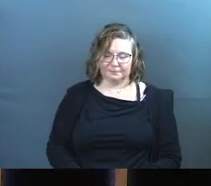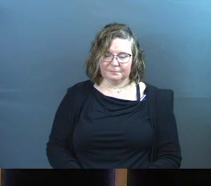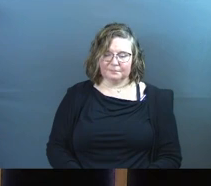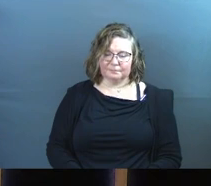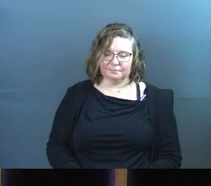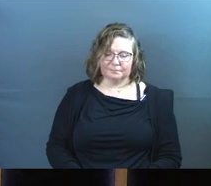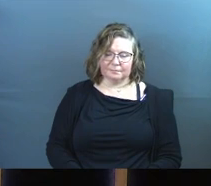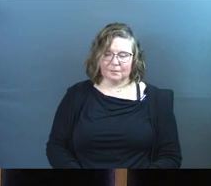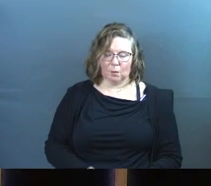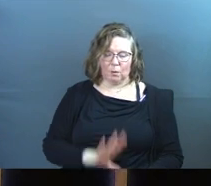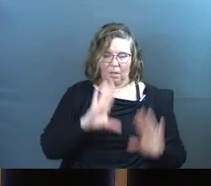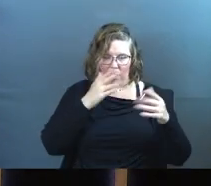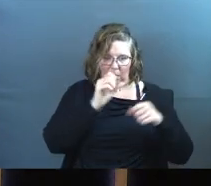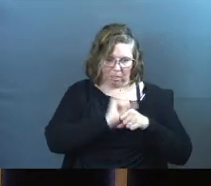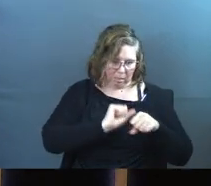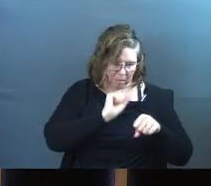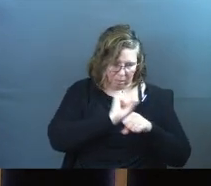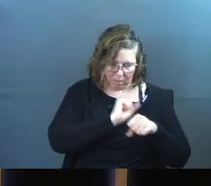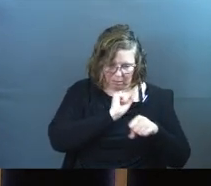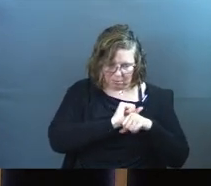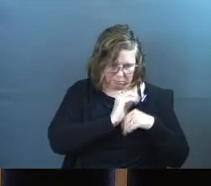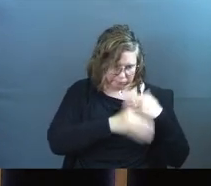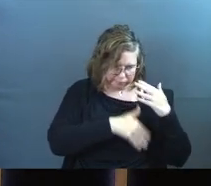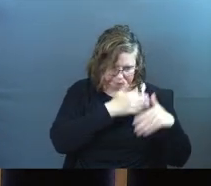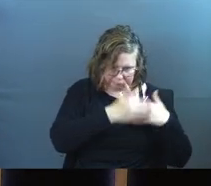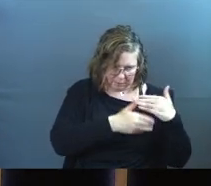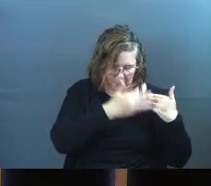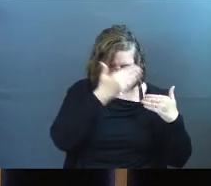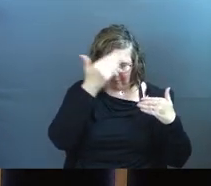We get in the grind. We forget who we are.